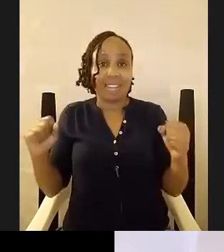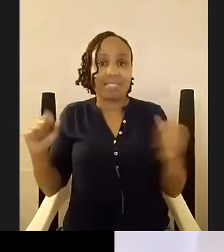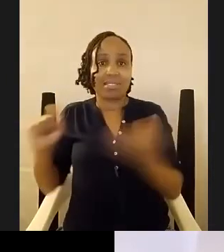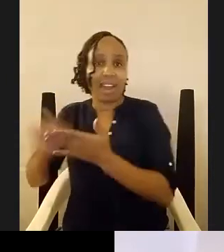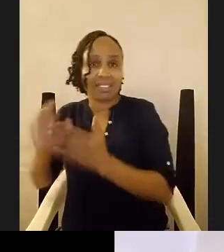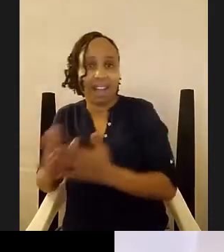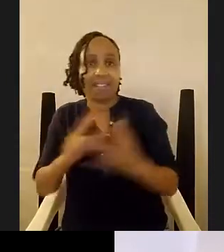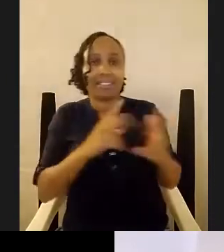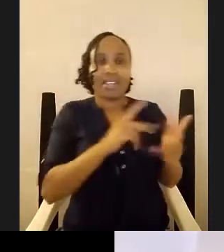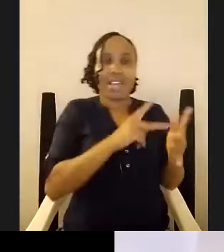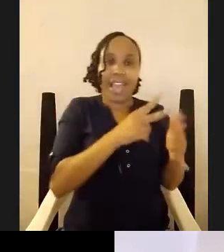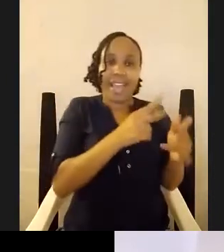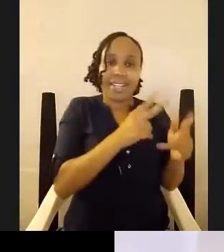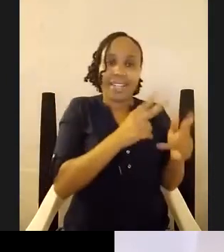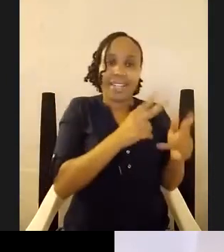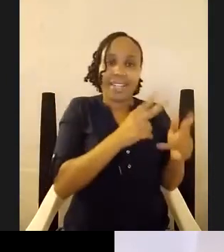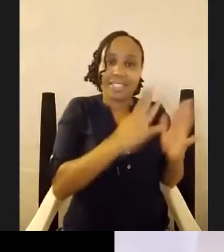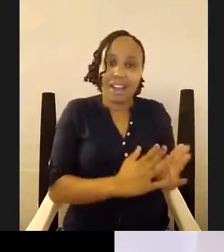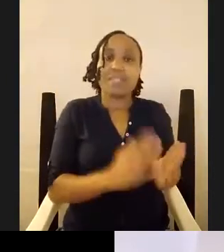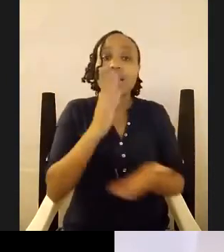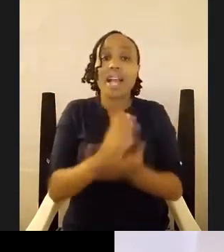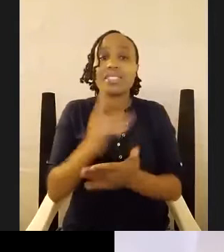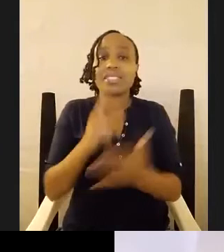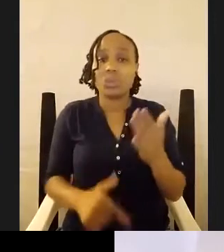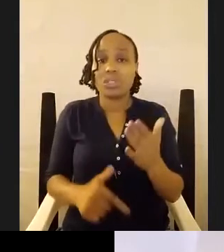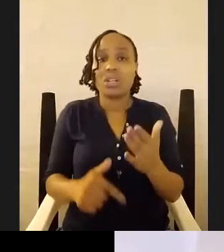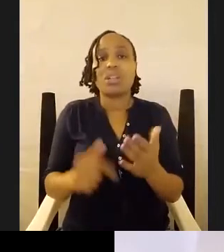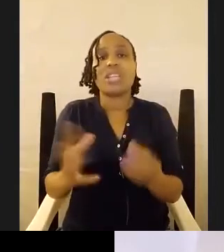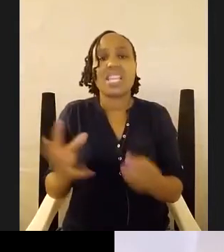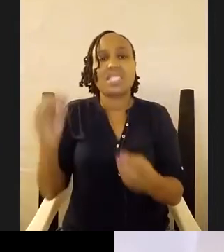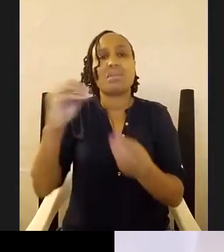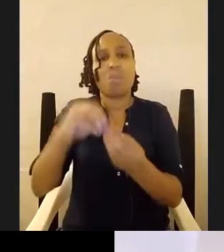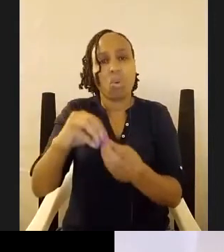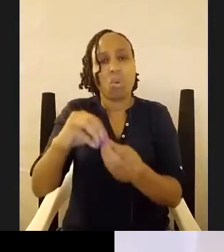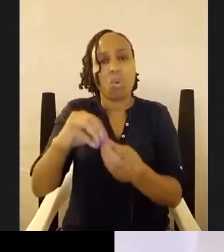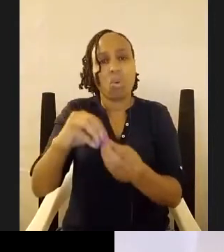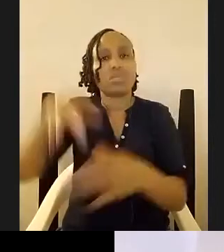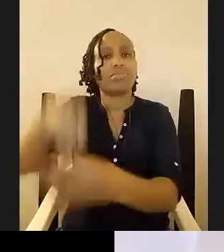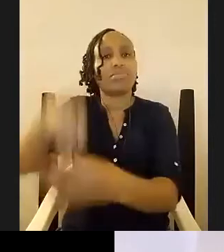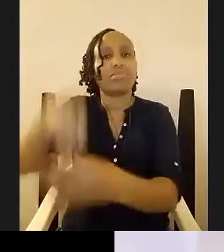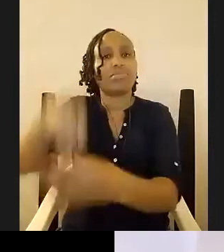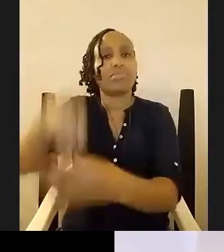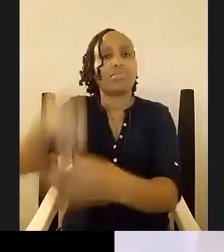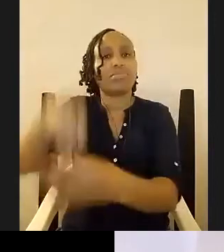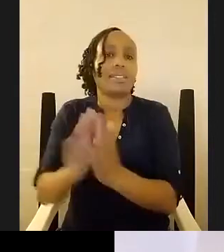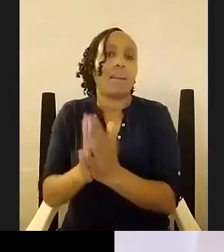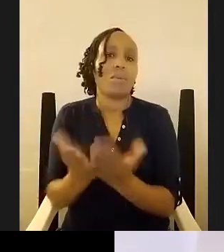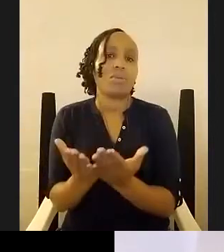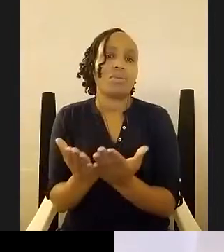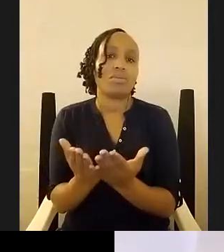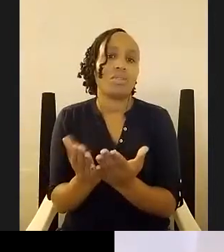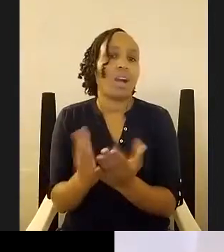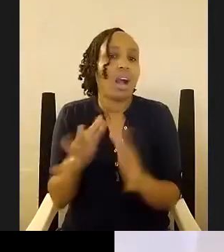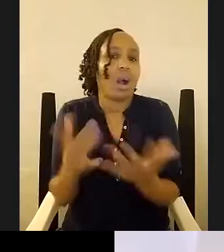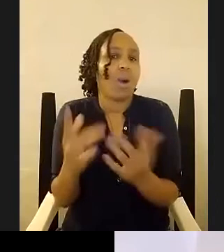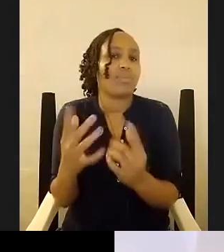the reality is there is more that goes into it so how have you been able to cope with that how have you yeah yeah i mean